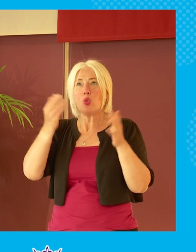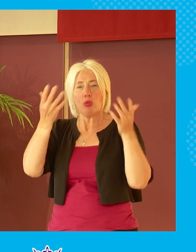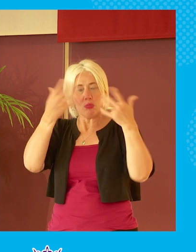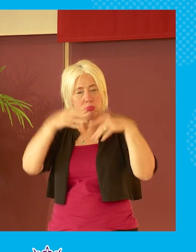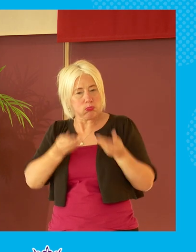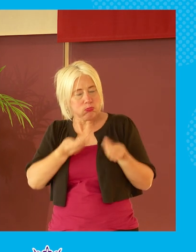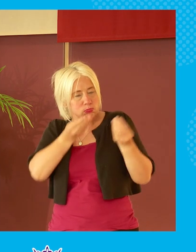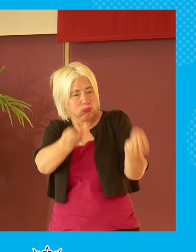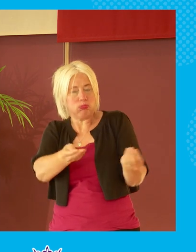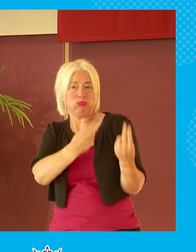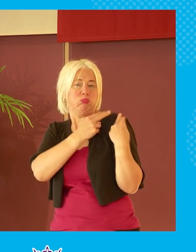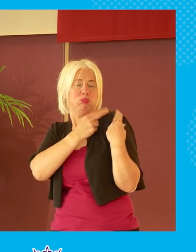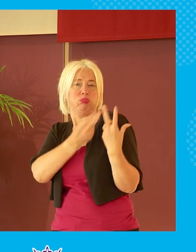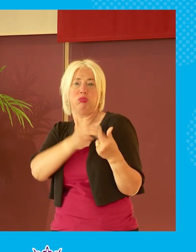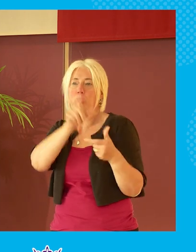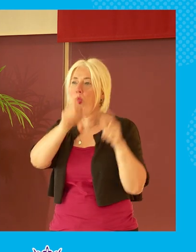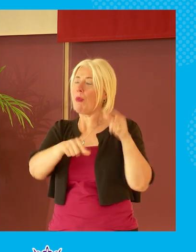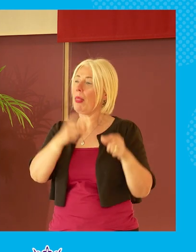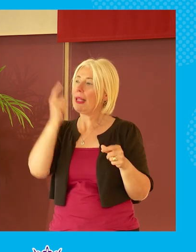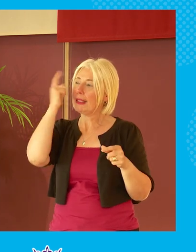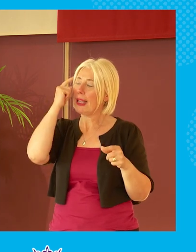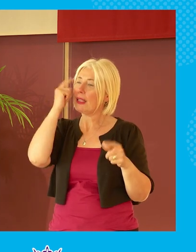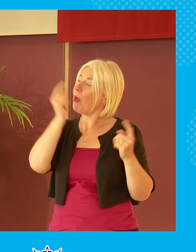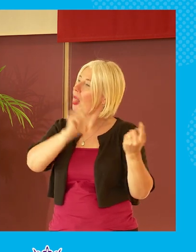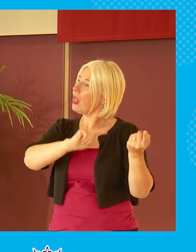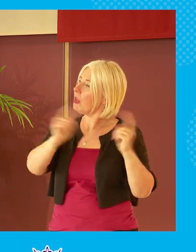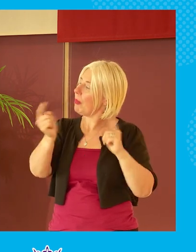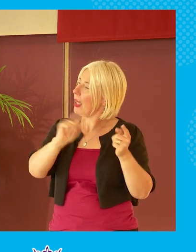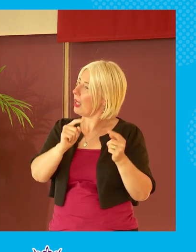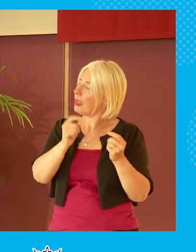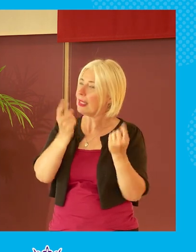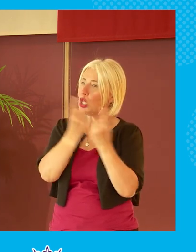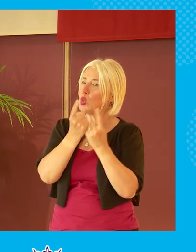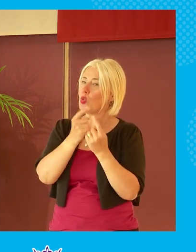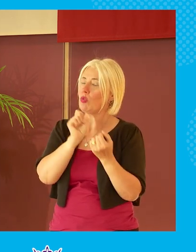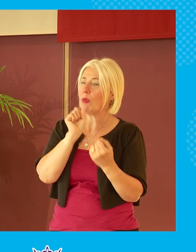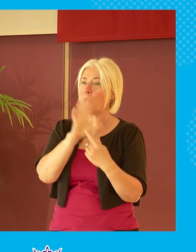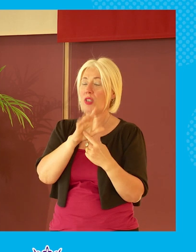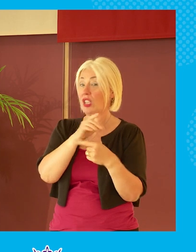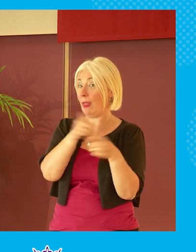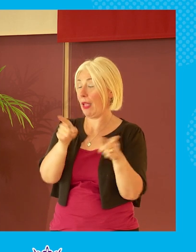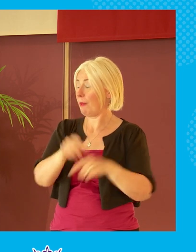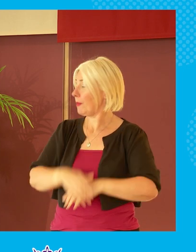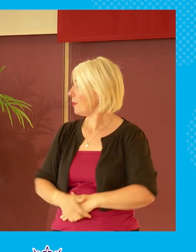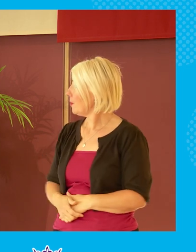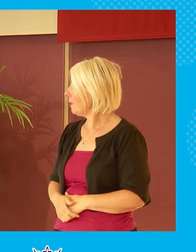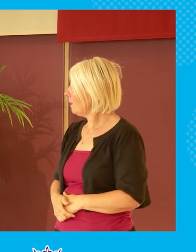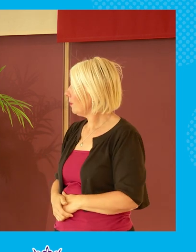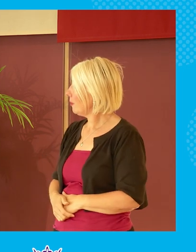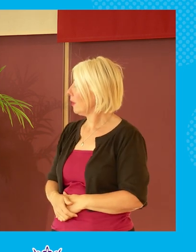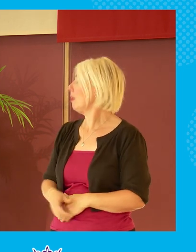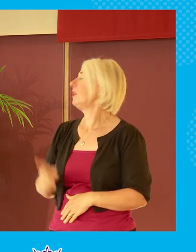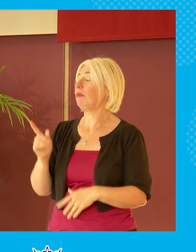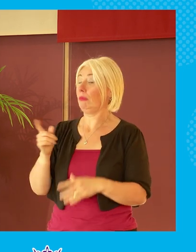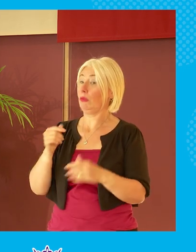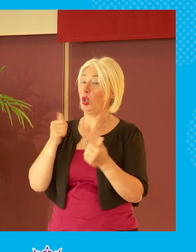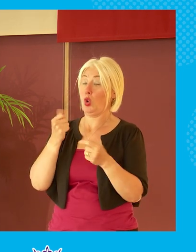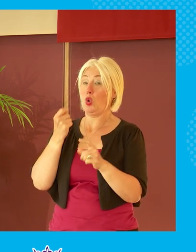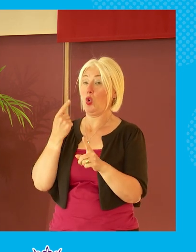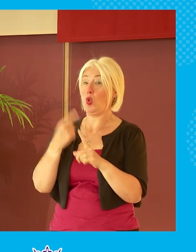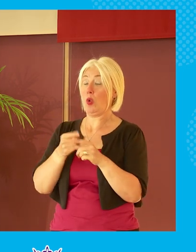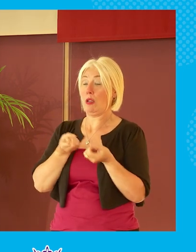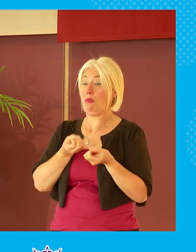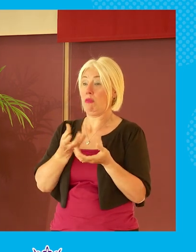that really sensible debate about something that that matters to them good thank you very much and a quick plug for the work of um the